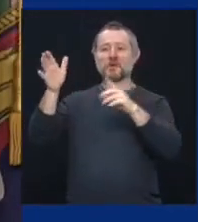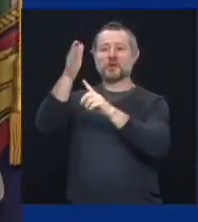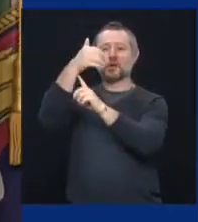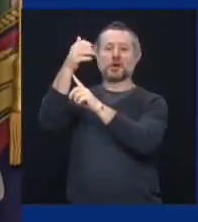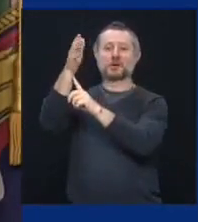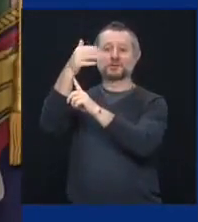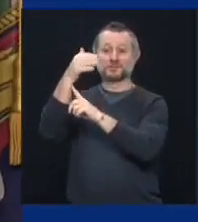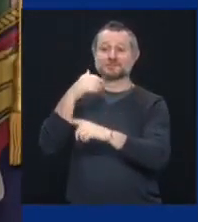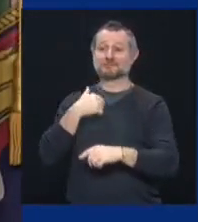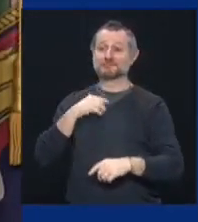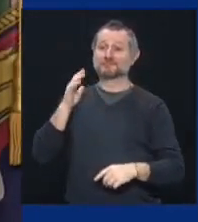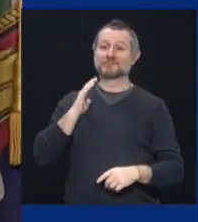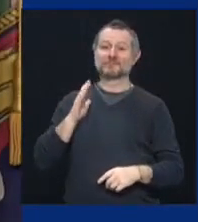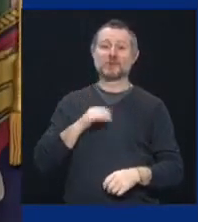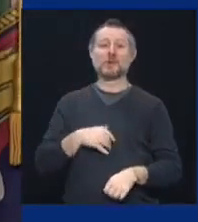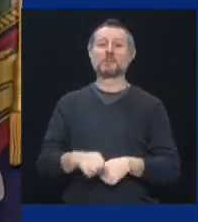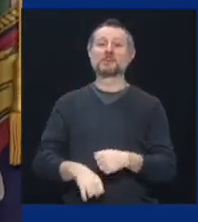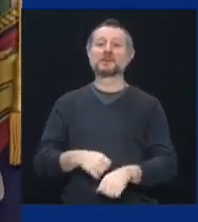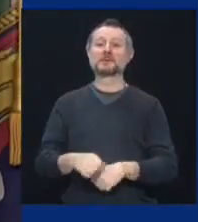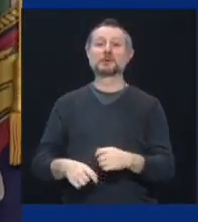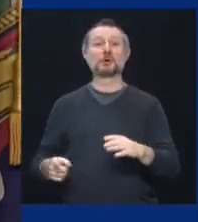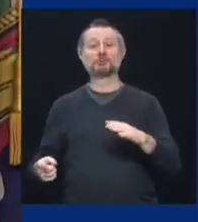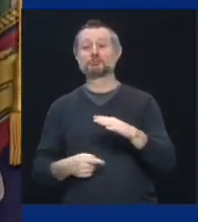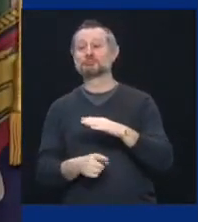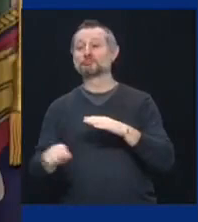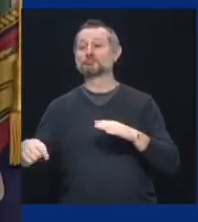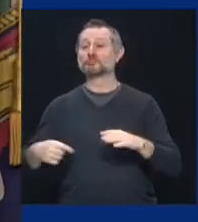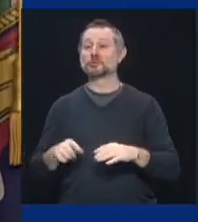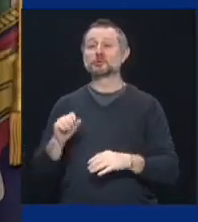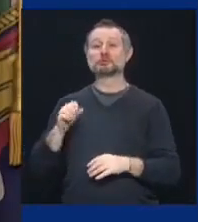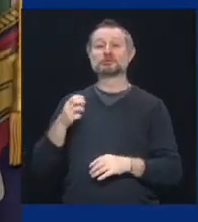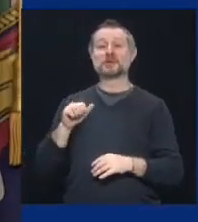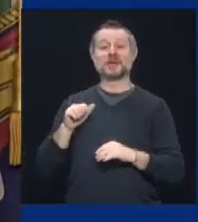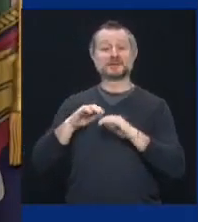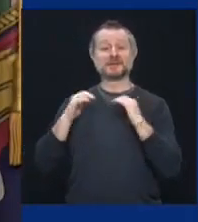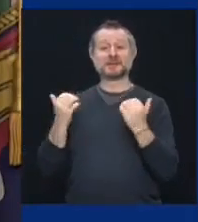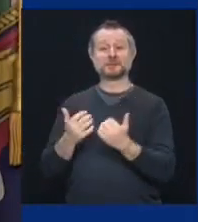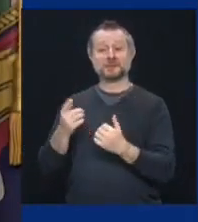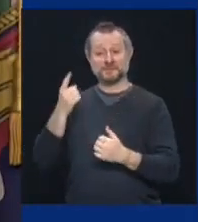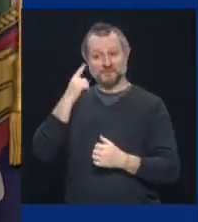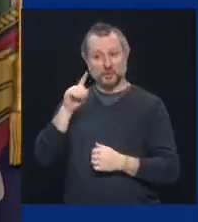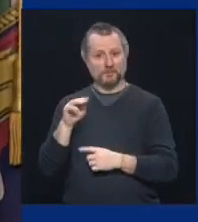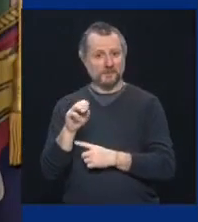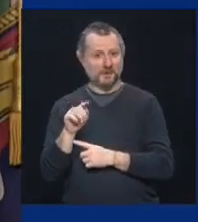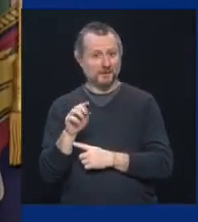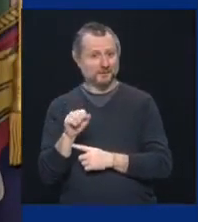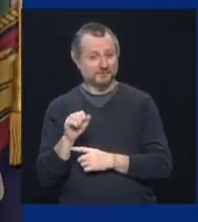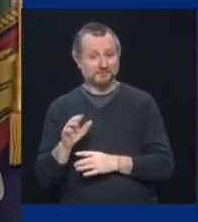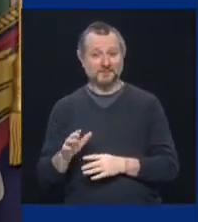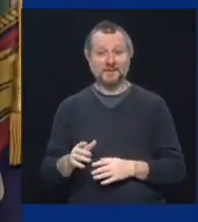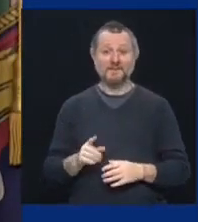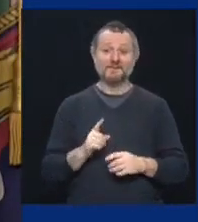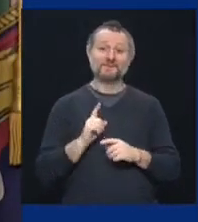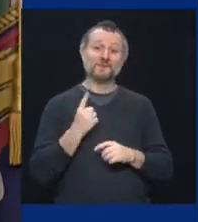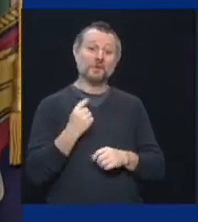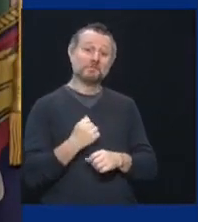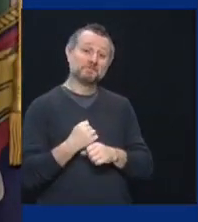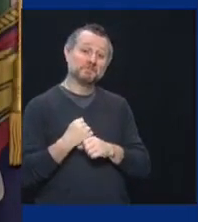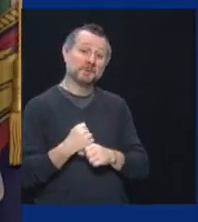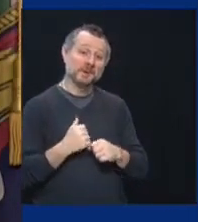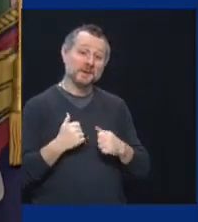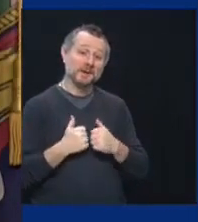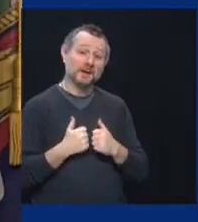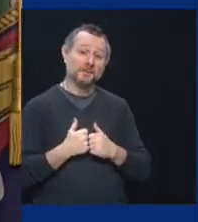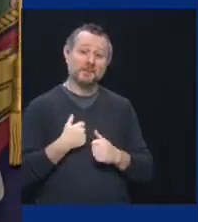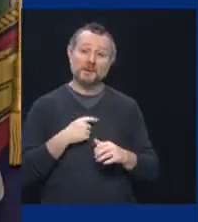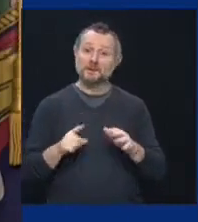my bicycle to Shea Stadium for the Mets. First bowl game my father takes me to, and my father was